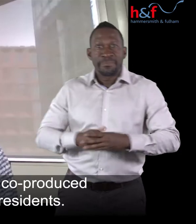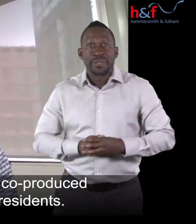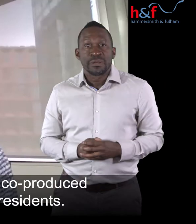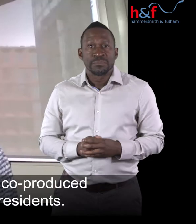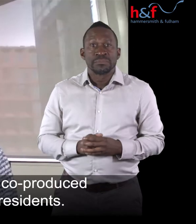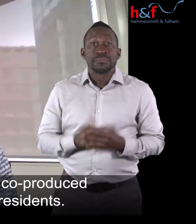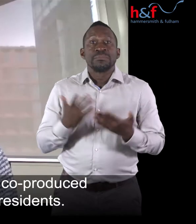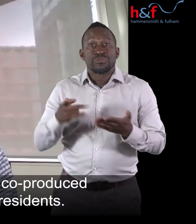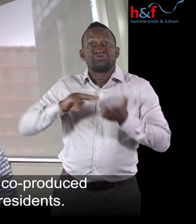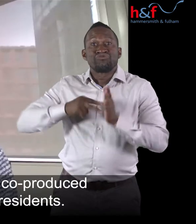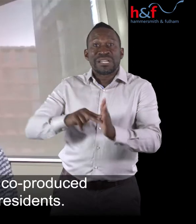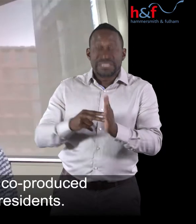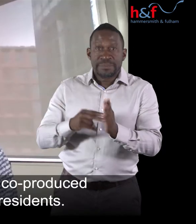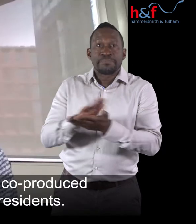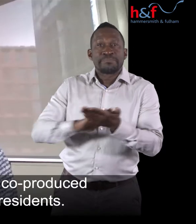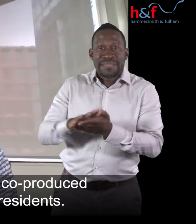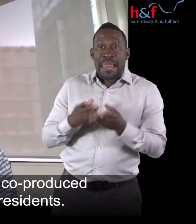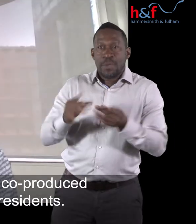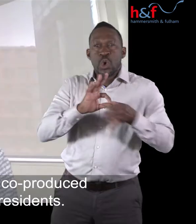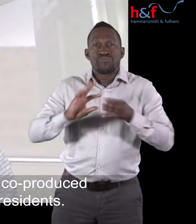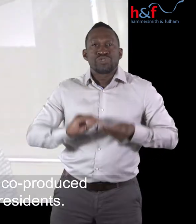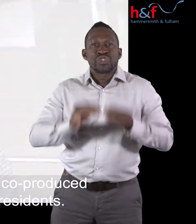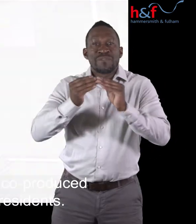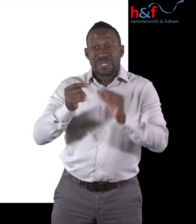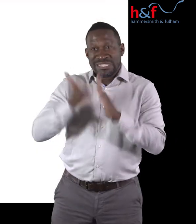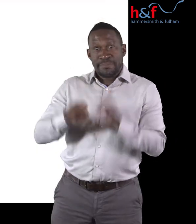strategy was co-produced with disabled residents.